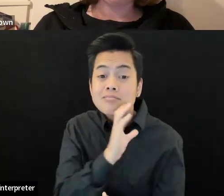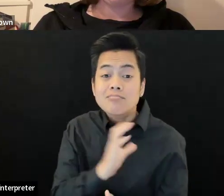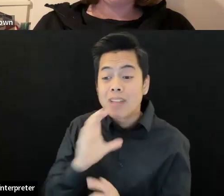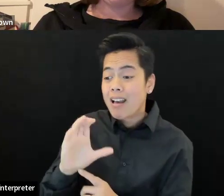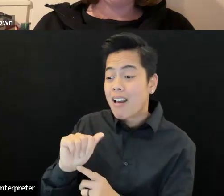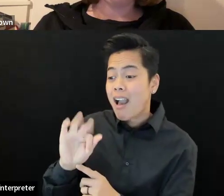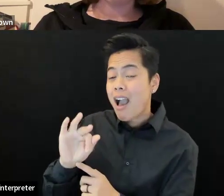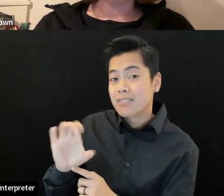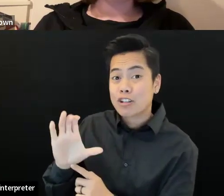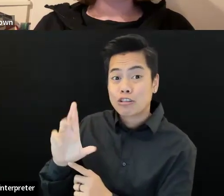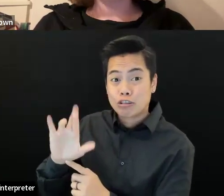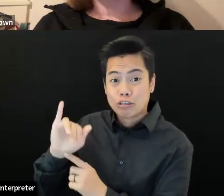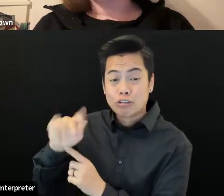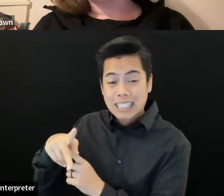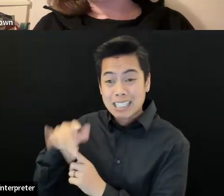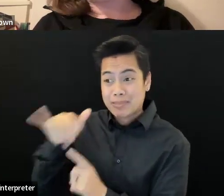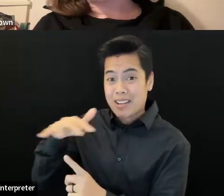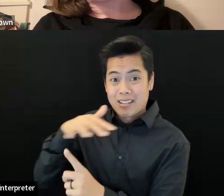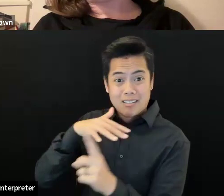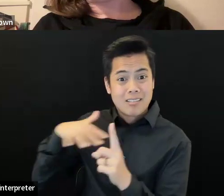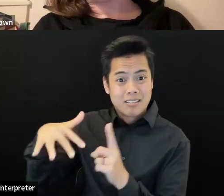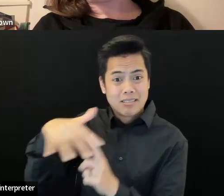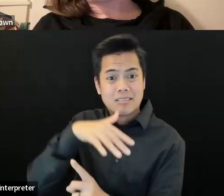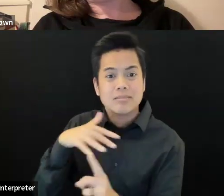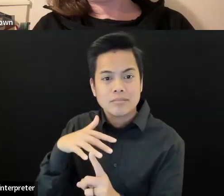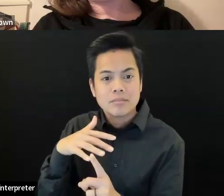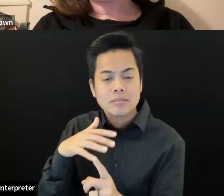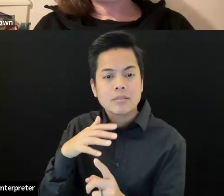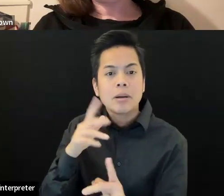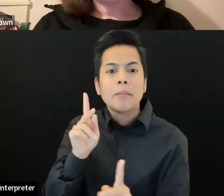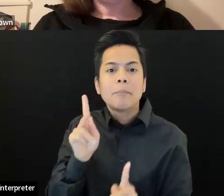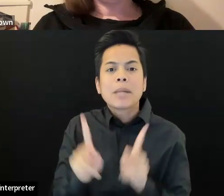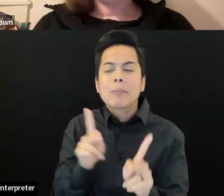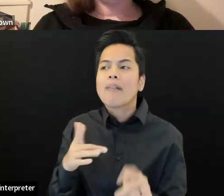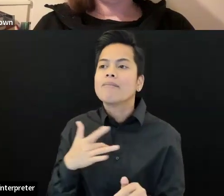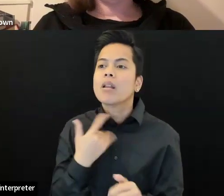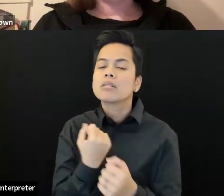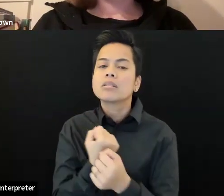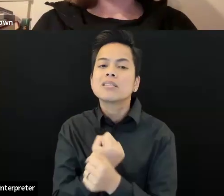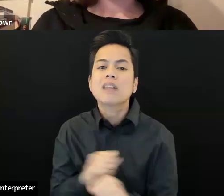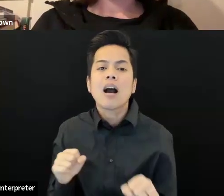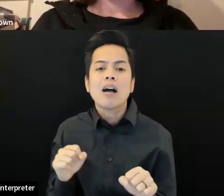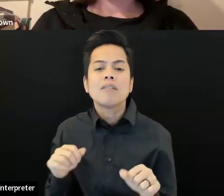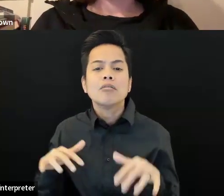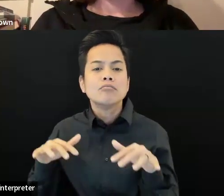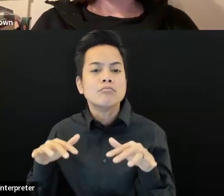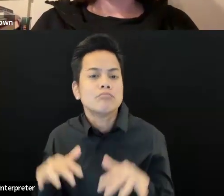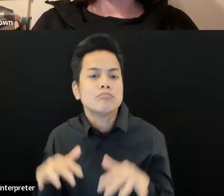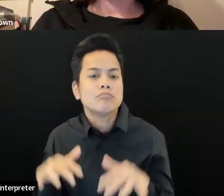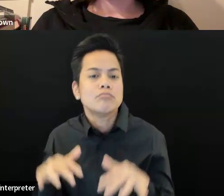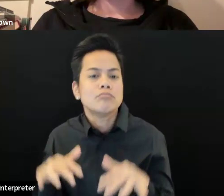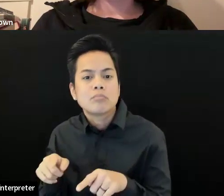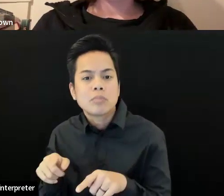freely and not have our recording be permanently online. Uh, in those rare, rare circumstances, we would not be recording,